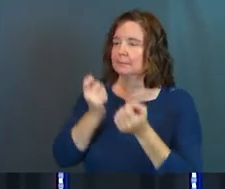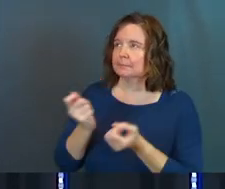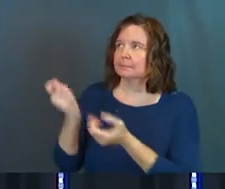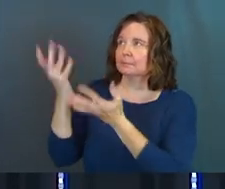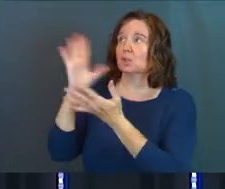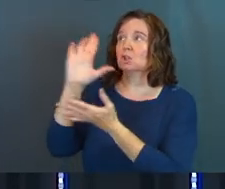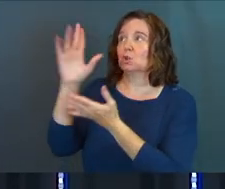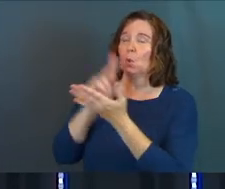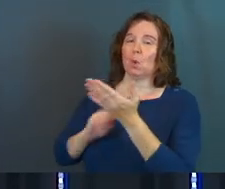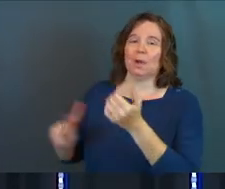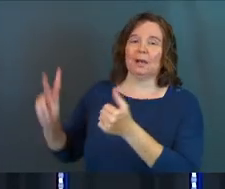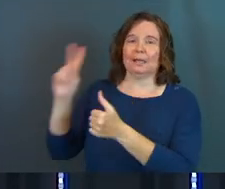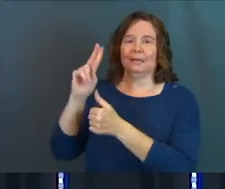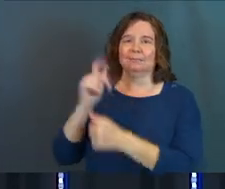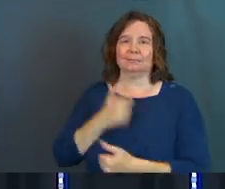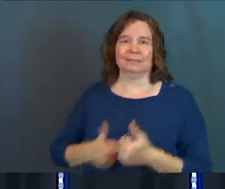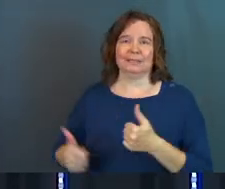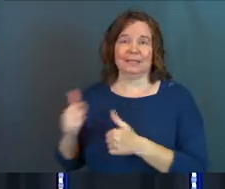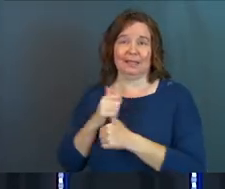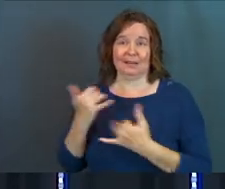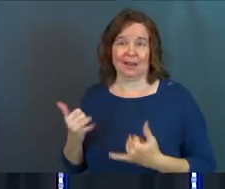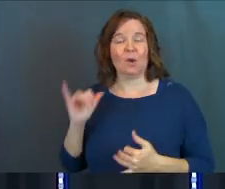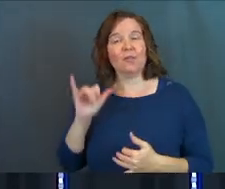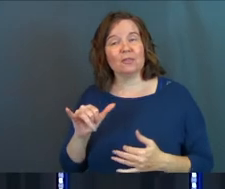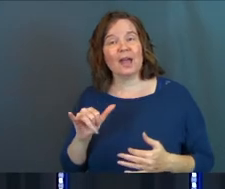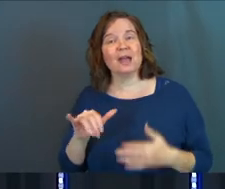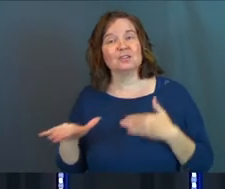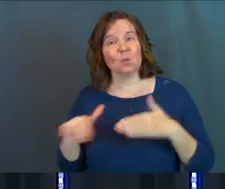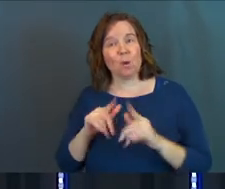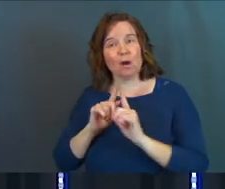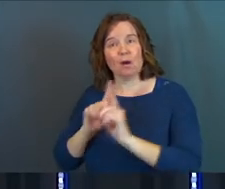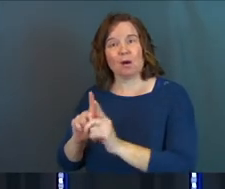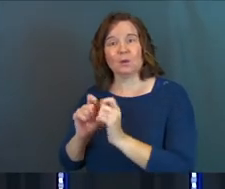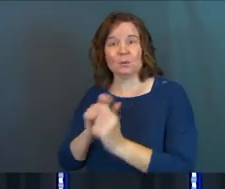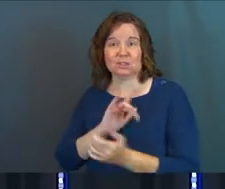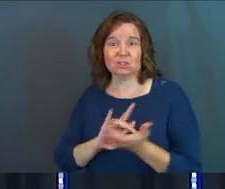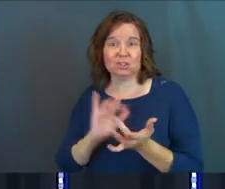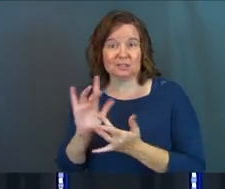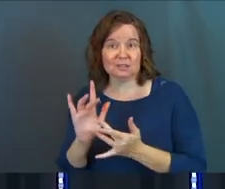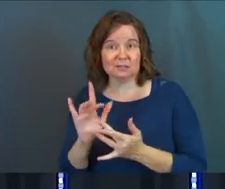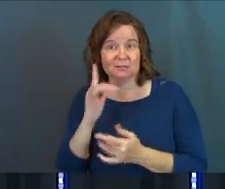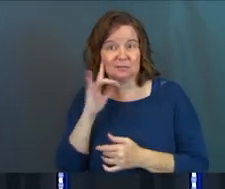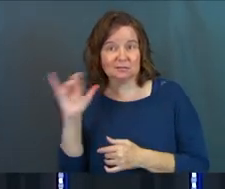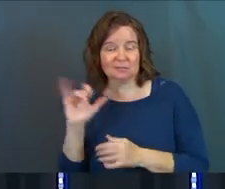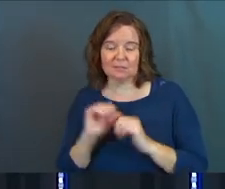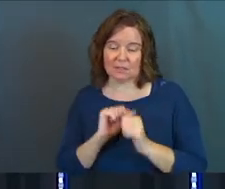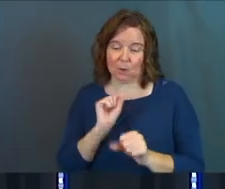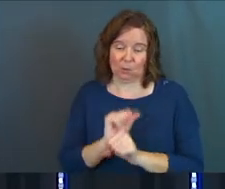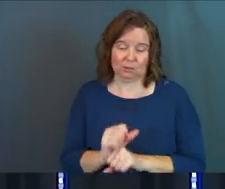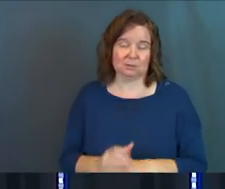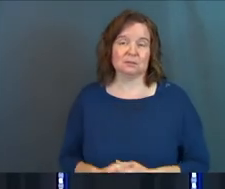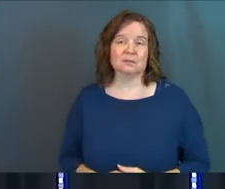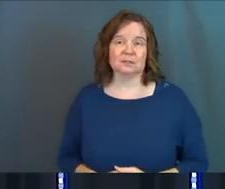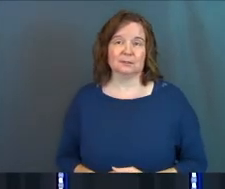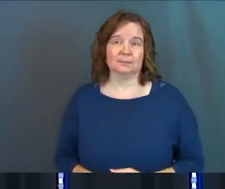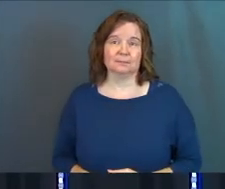because you're king now. And that's the walk with Jesus. That's how it works.